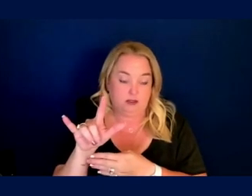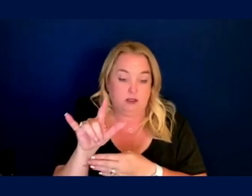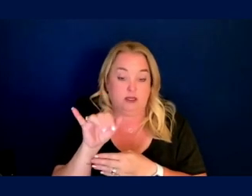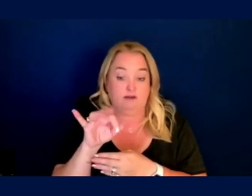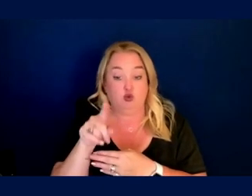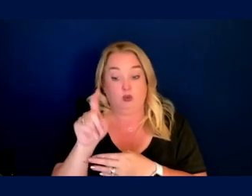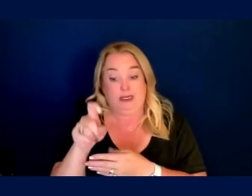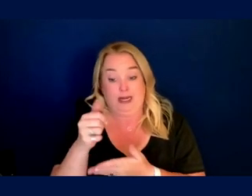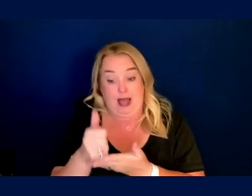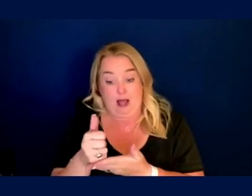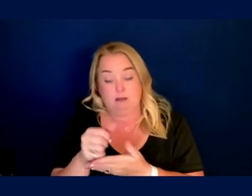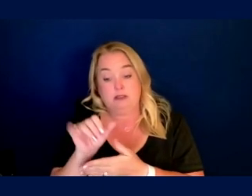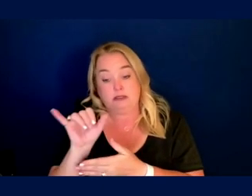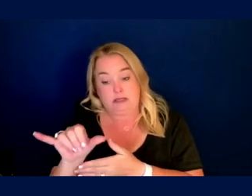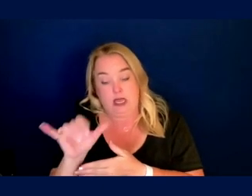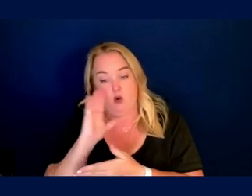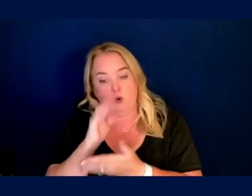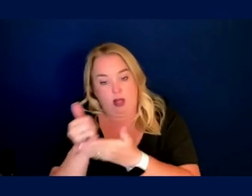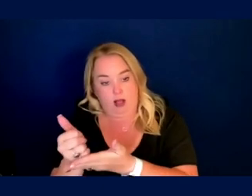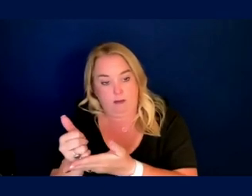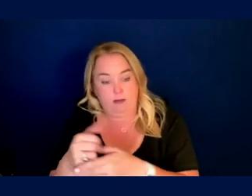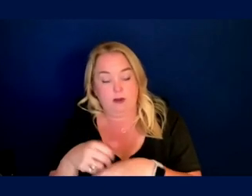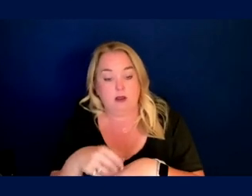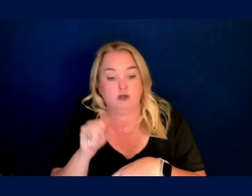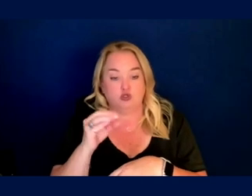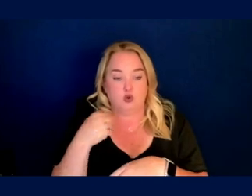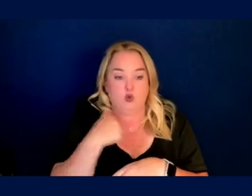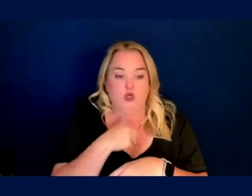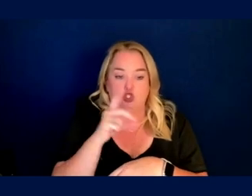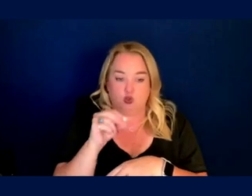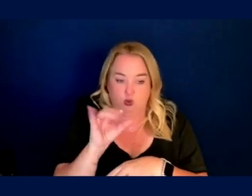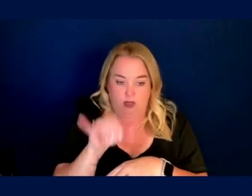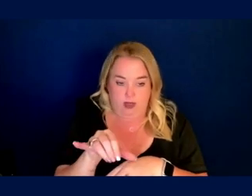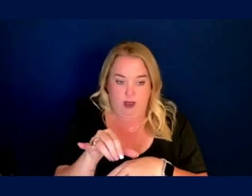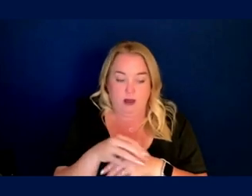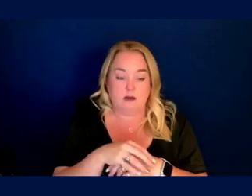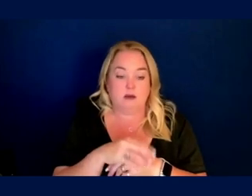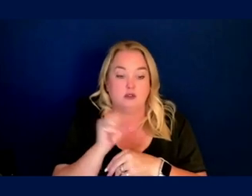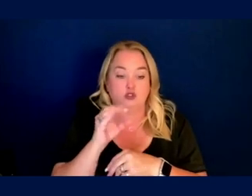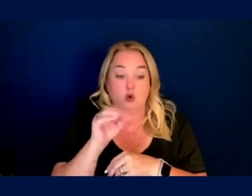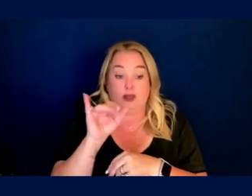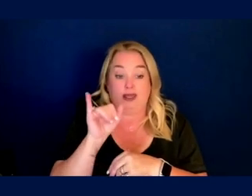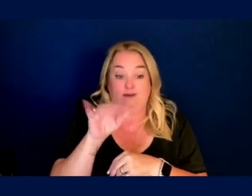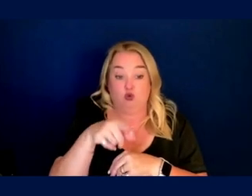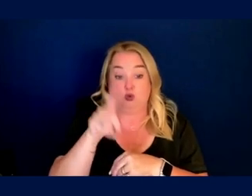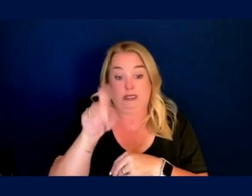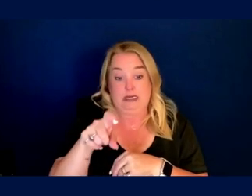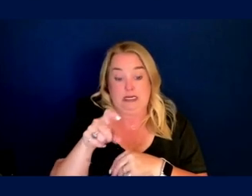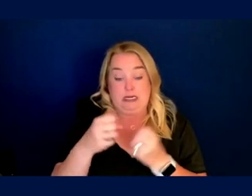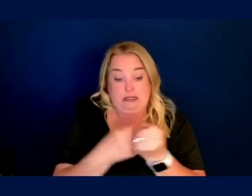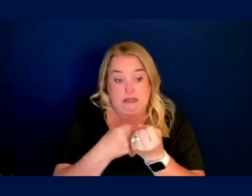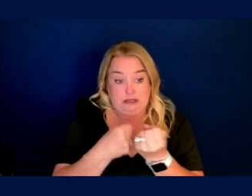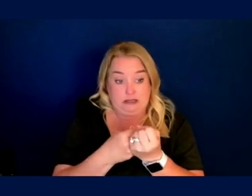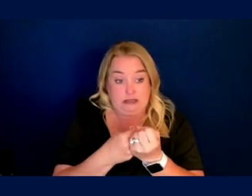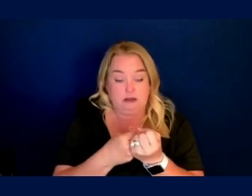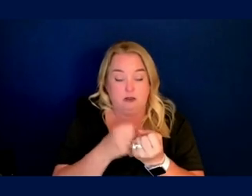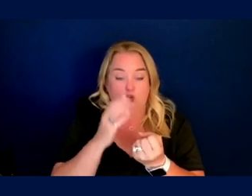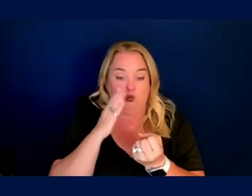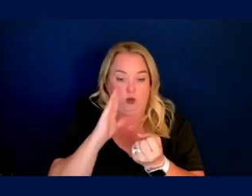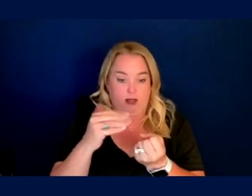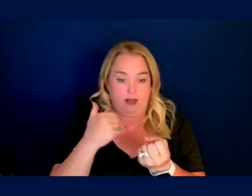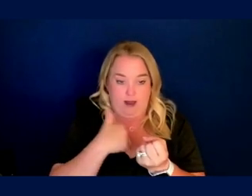stay in your seats, you will be assisting. And so we do practice that everyone who needs assistance or might need assistance has an assistance.